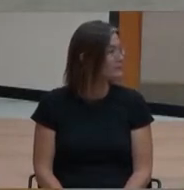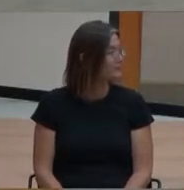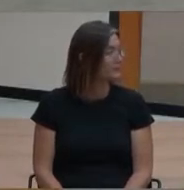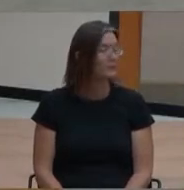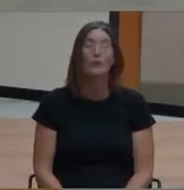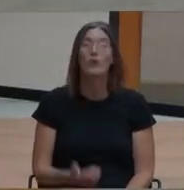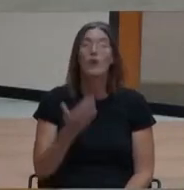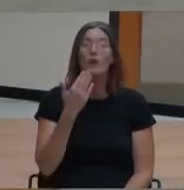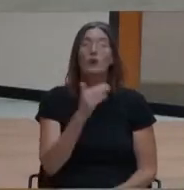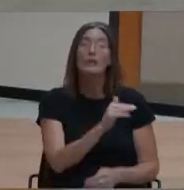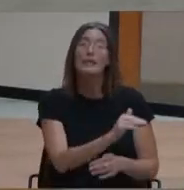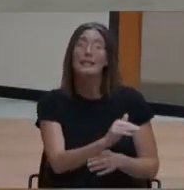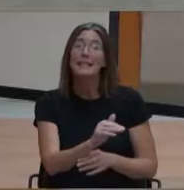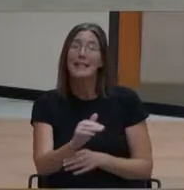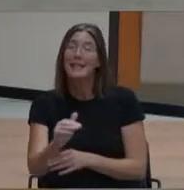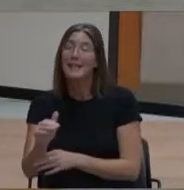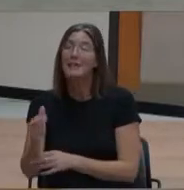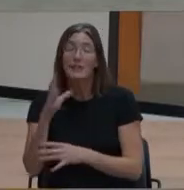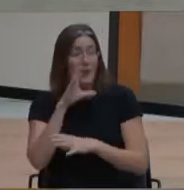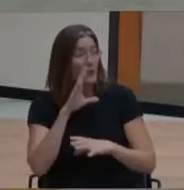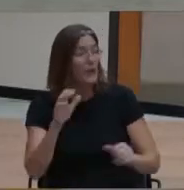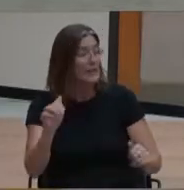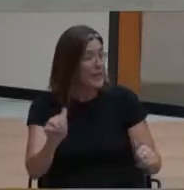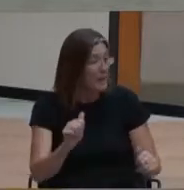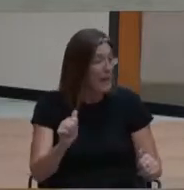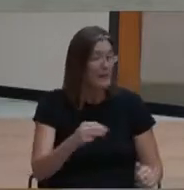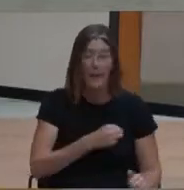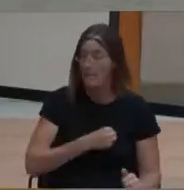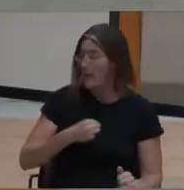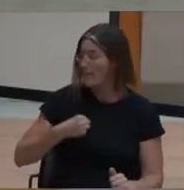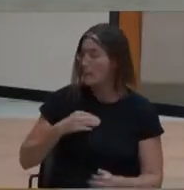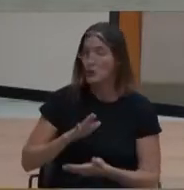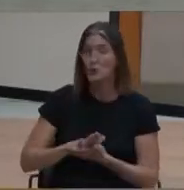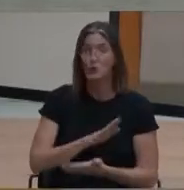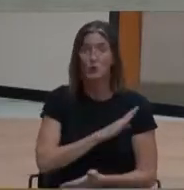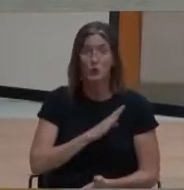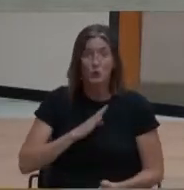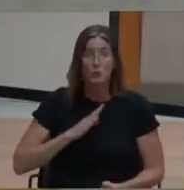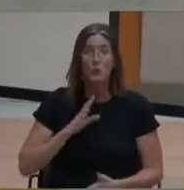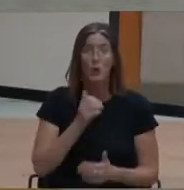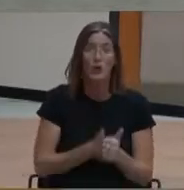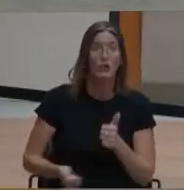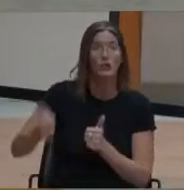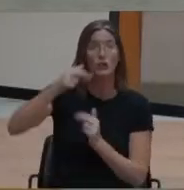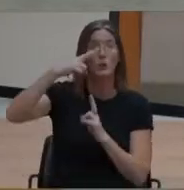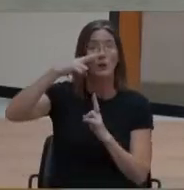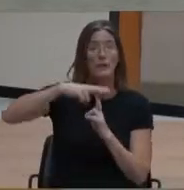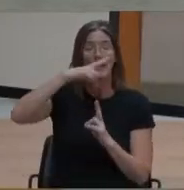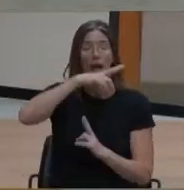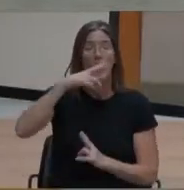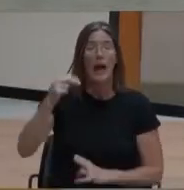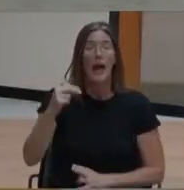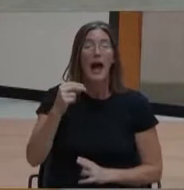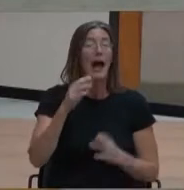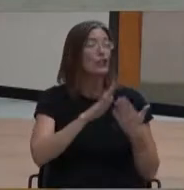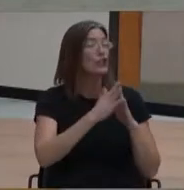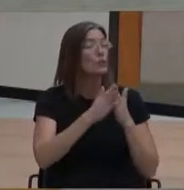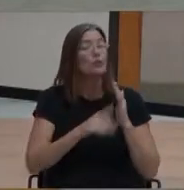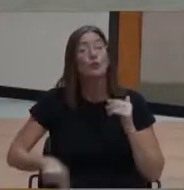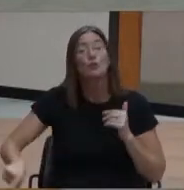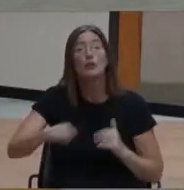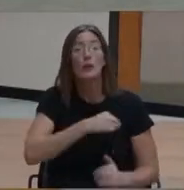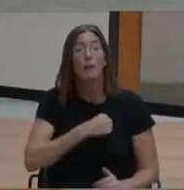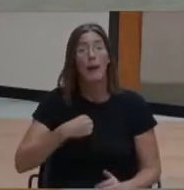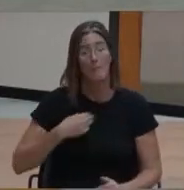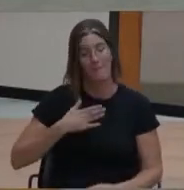Good evening President Amescua, members of the school board, Super Attendance Tower, and Ross Manson, and community members, my